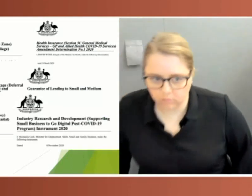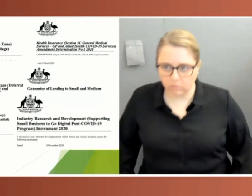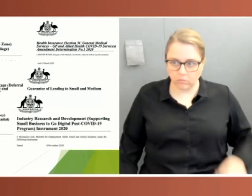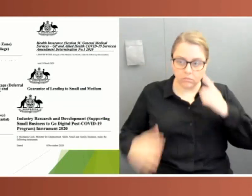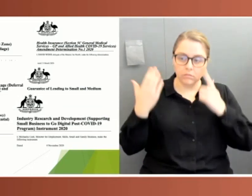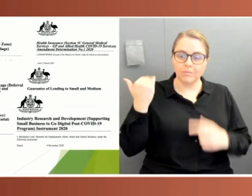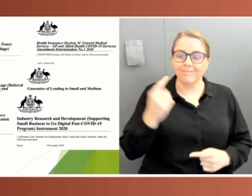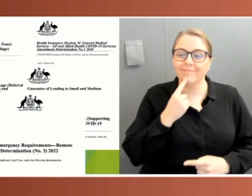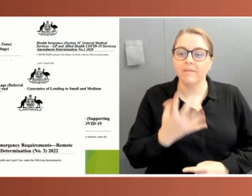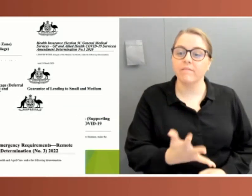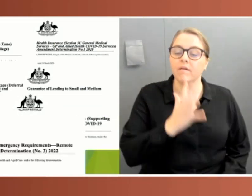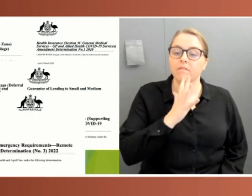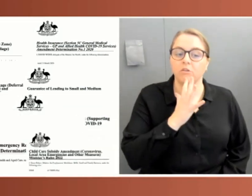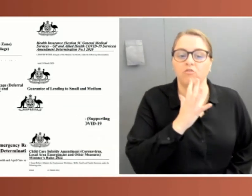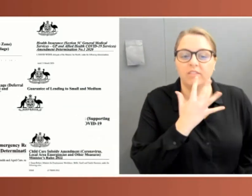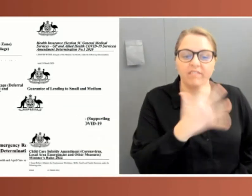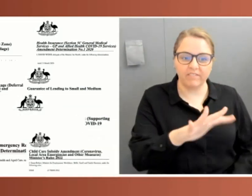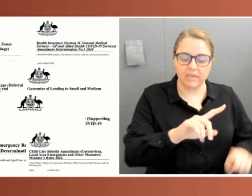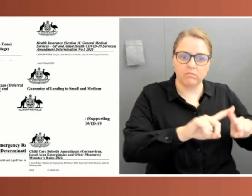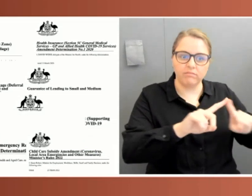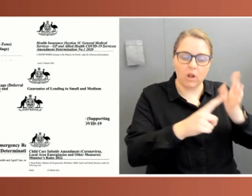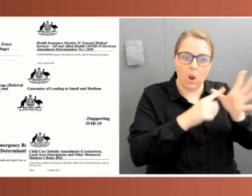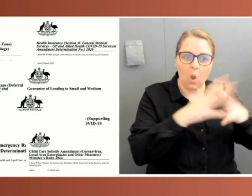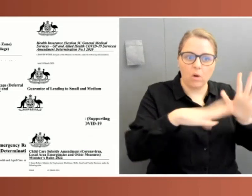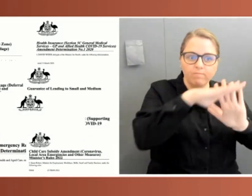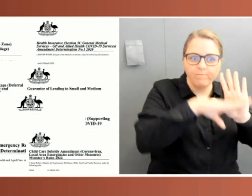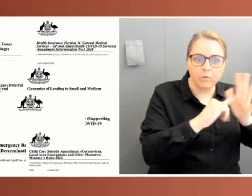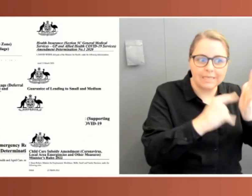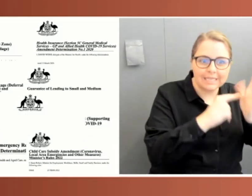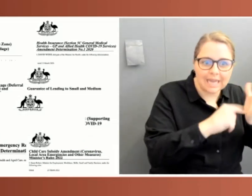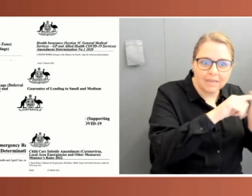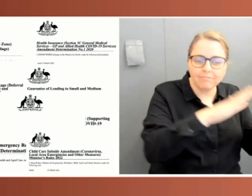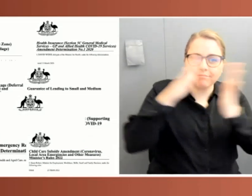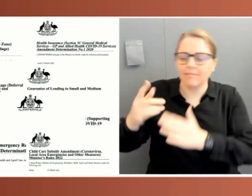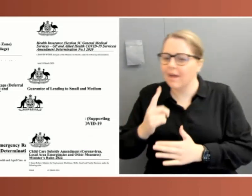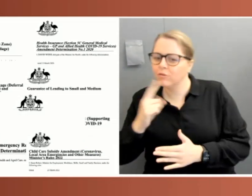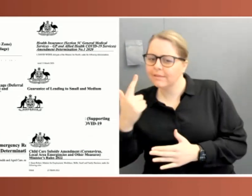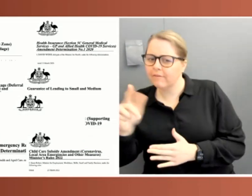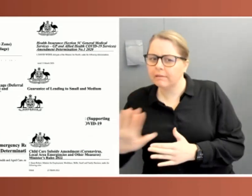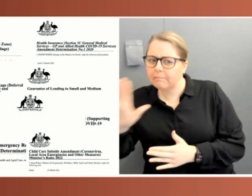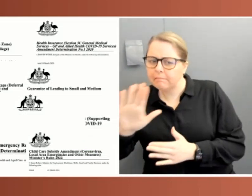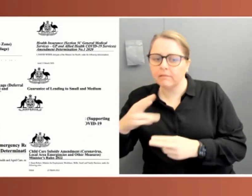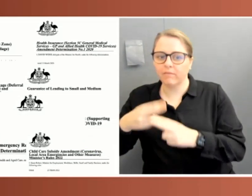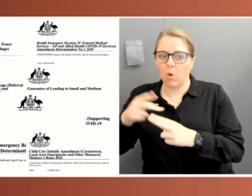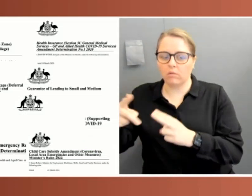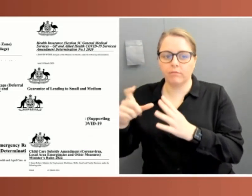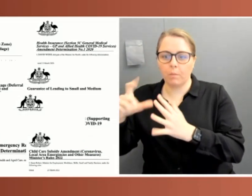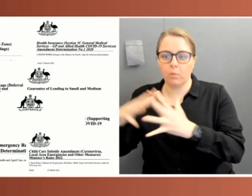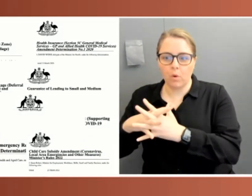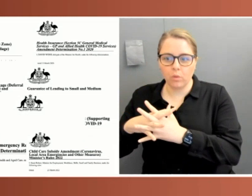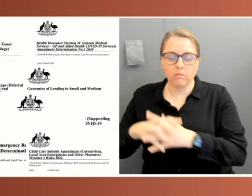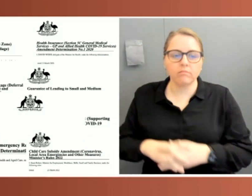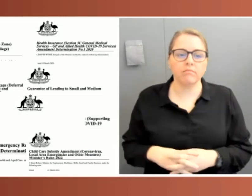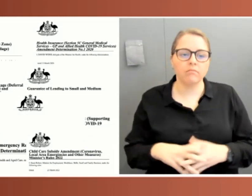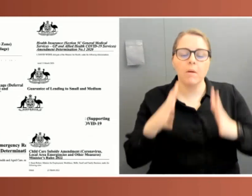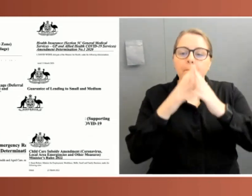another 127 at the Commonwealth level. Here's just several of them found here. So the government relied on these powers to issue volume disorders. In many cases, they